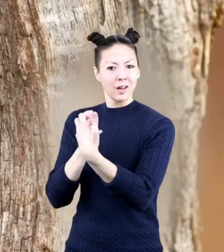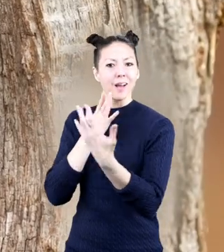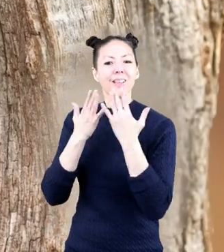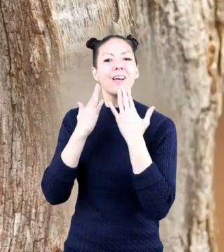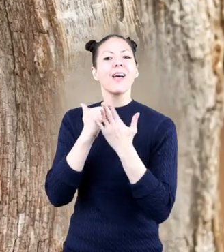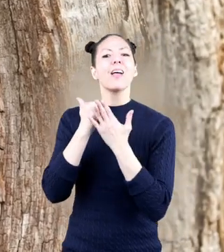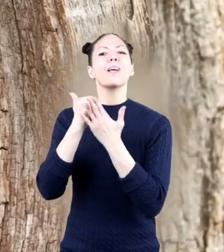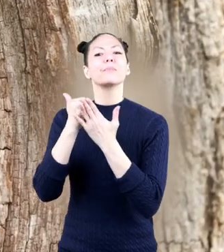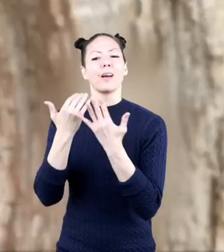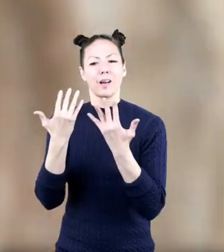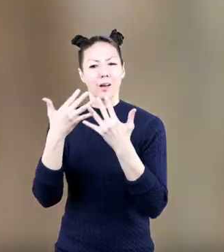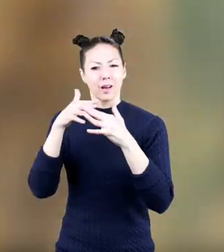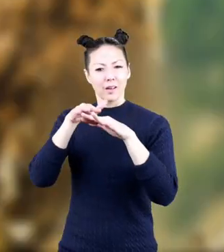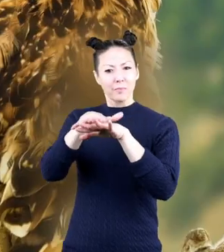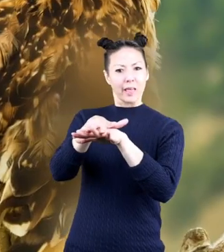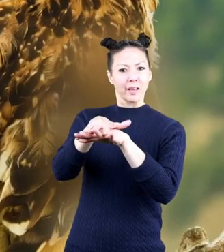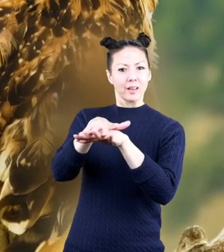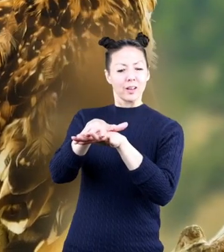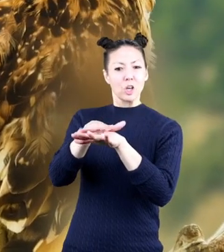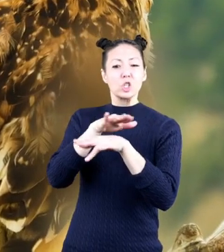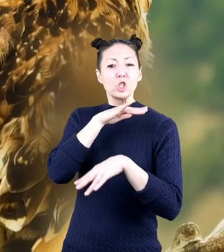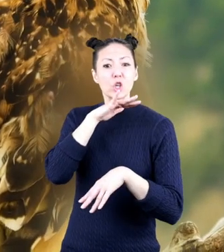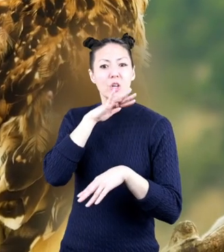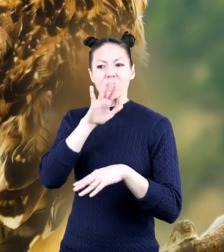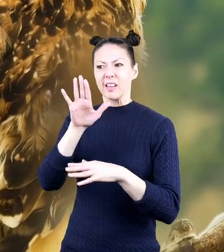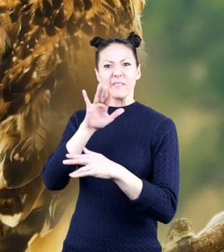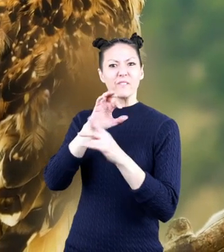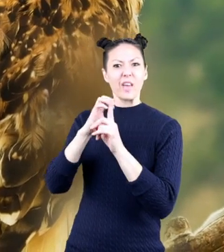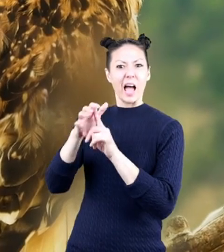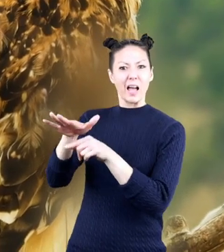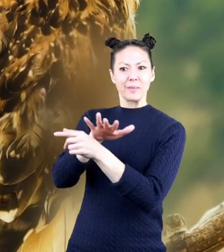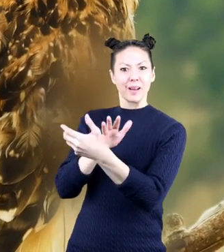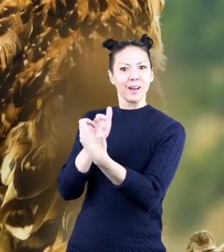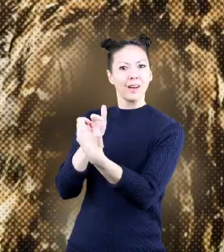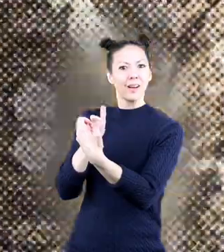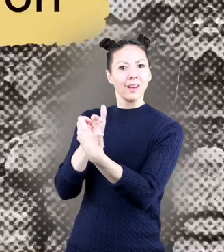colors help them blend into the trees and dirt in their environment.